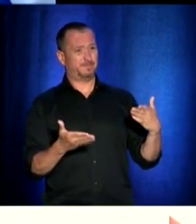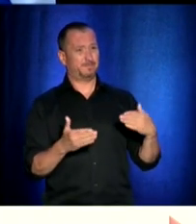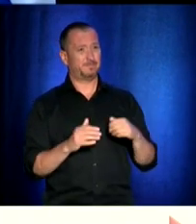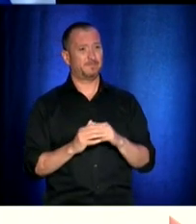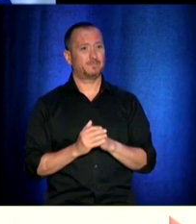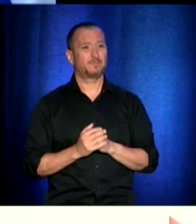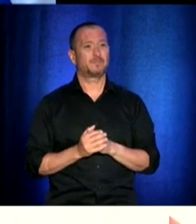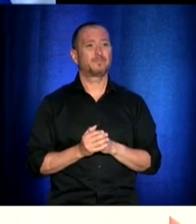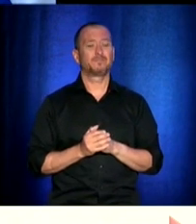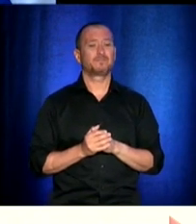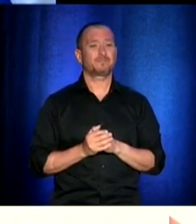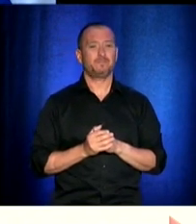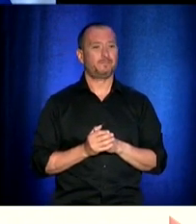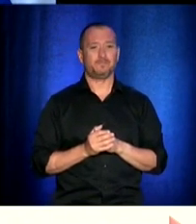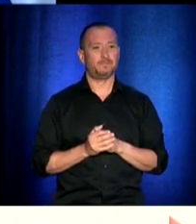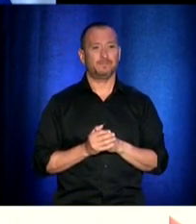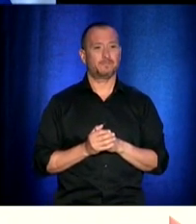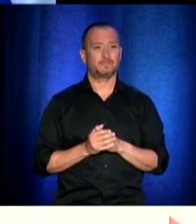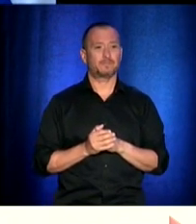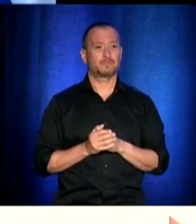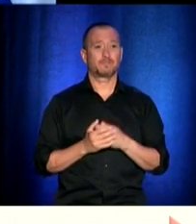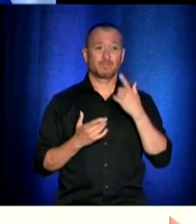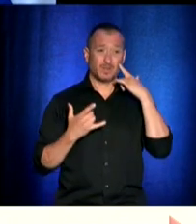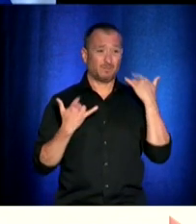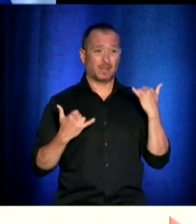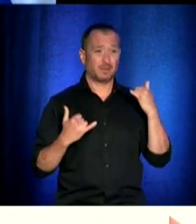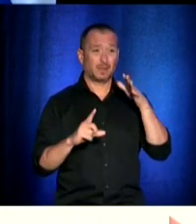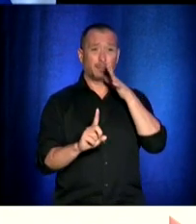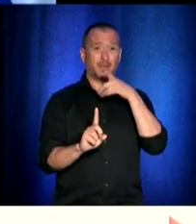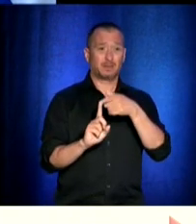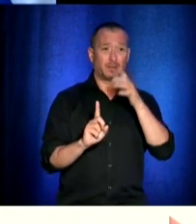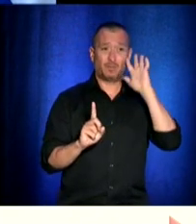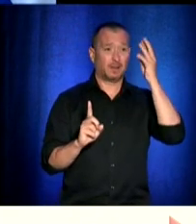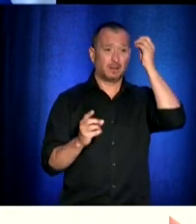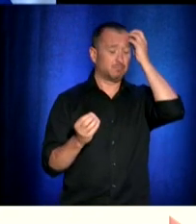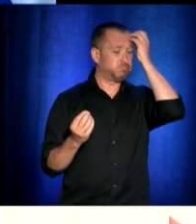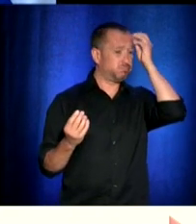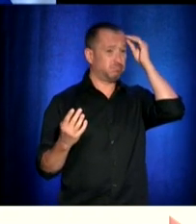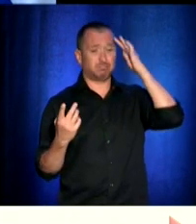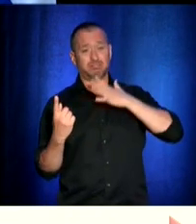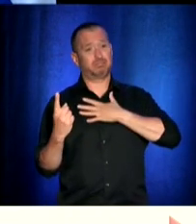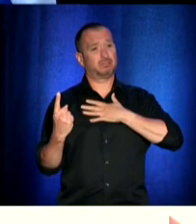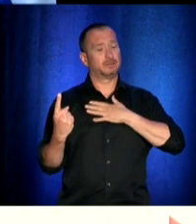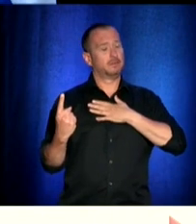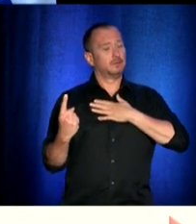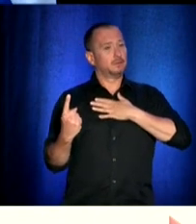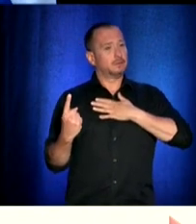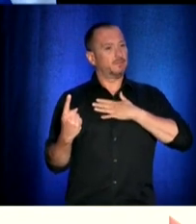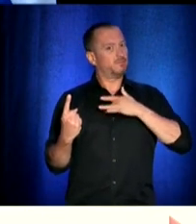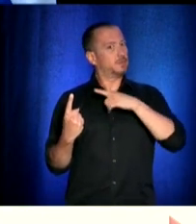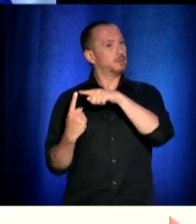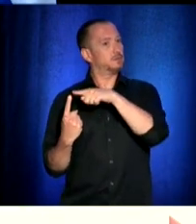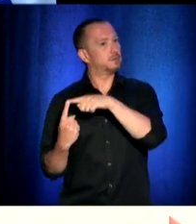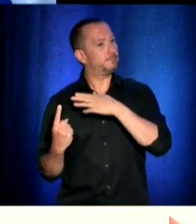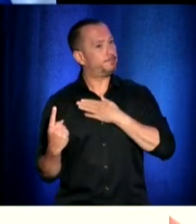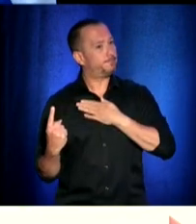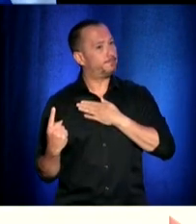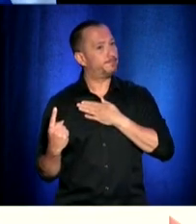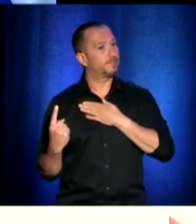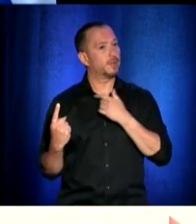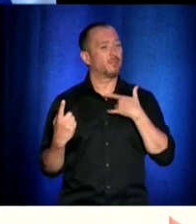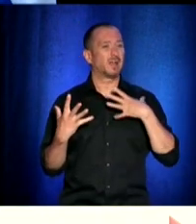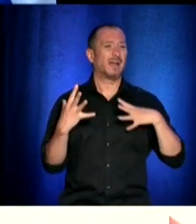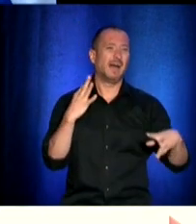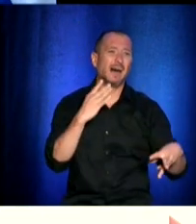I think about the mother, of course, of these two girls. And what I want to say also is that